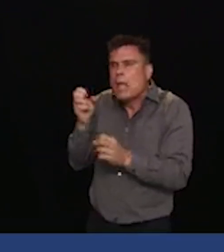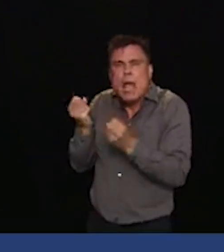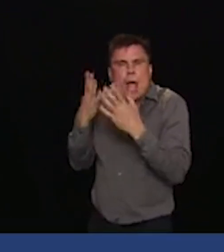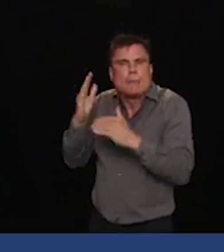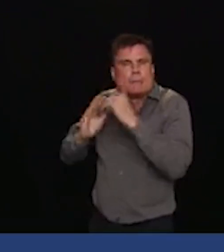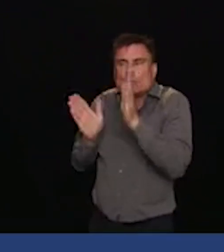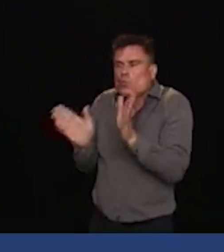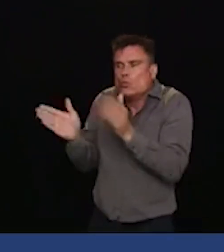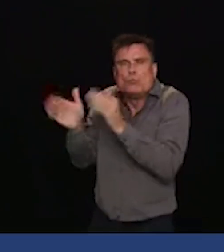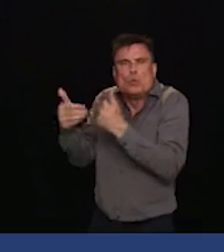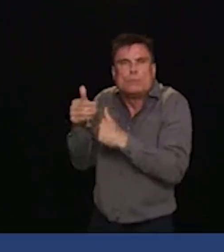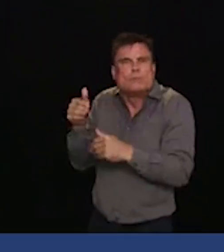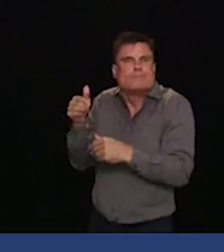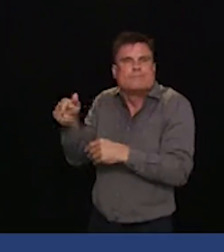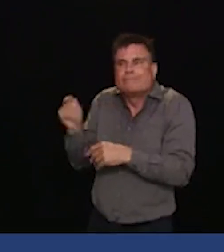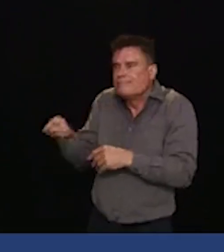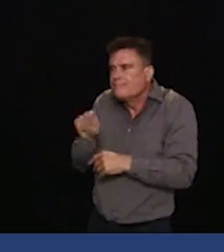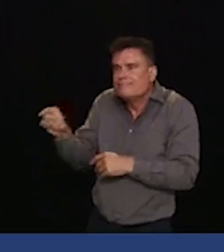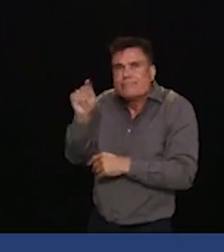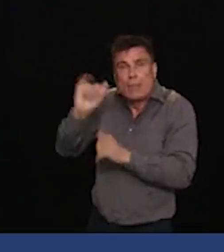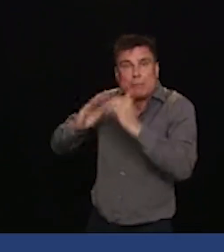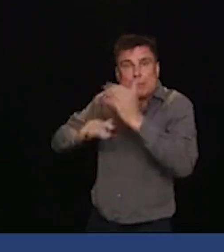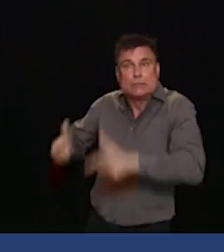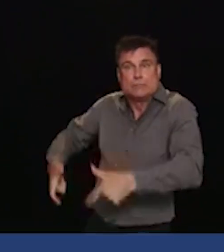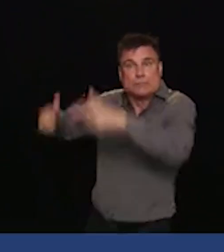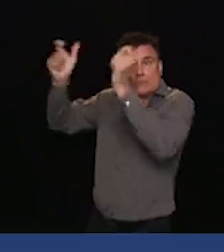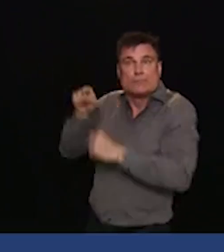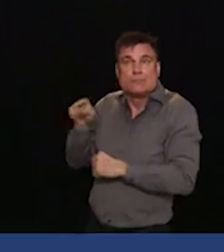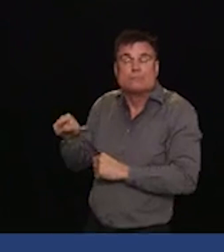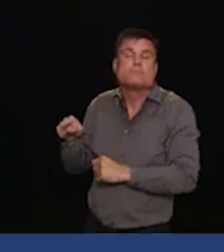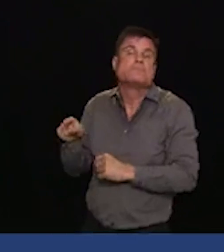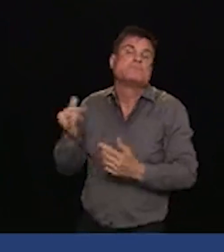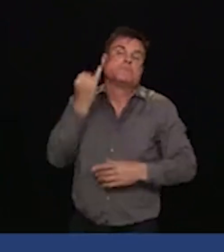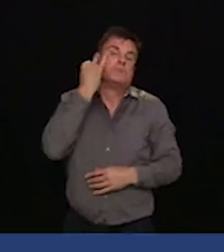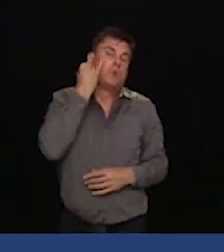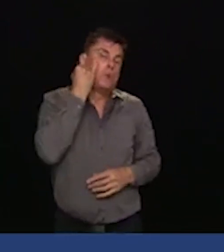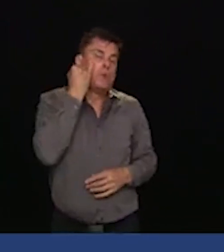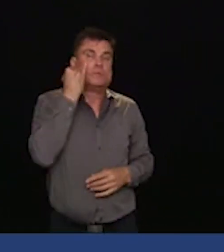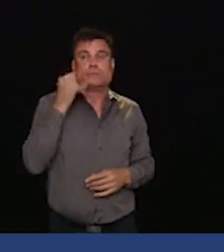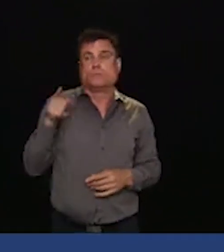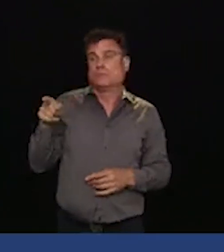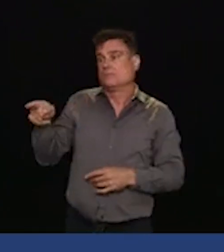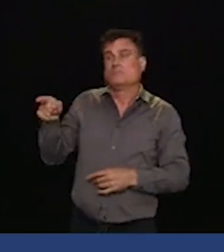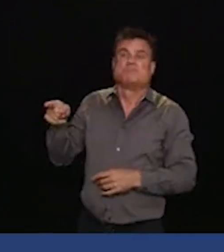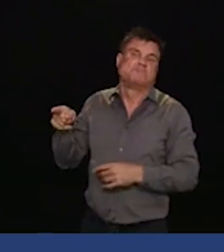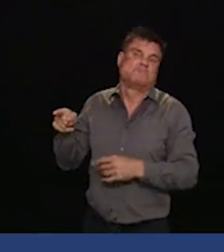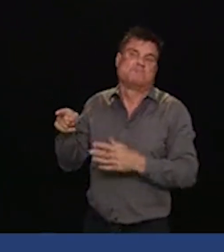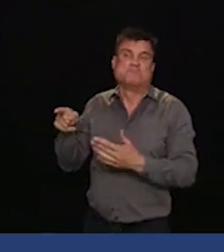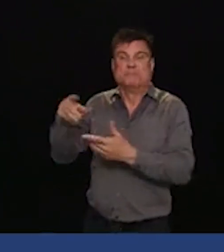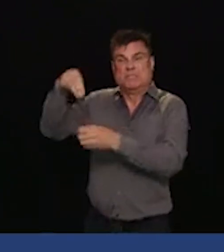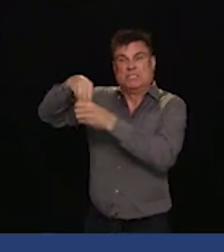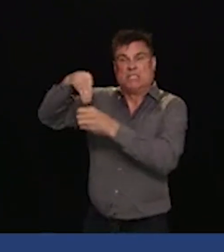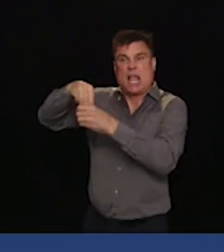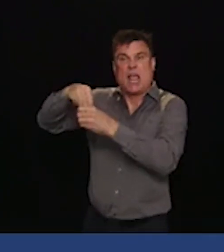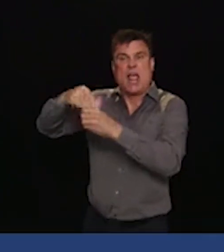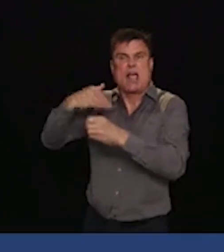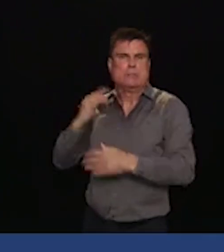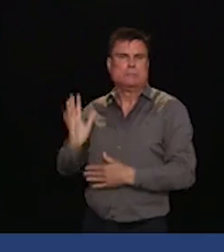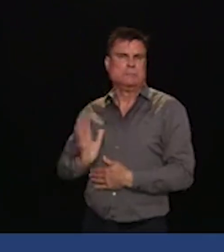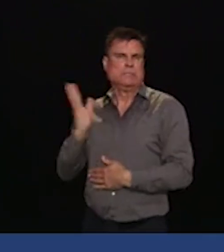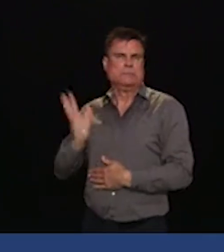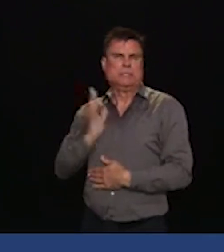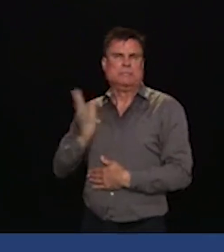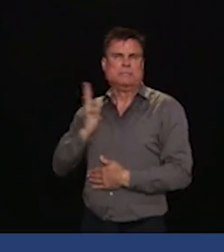of high-end finishings, or the cost of finishings in units, the ability to look at better long-term planning and funding for